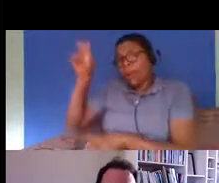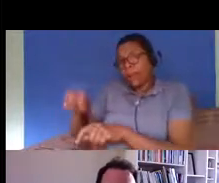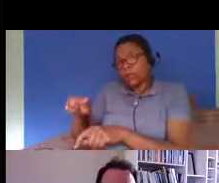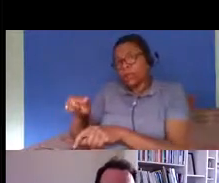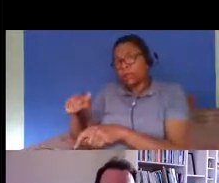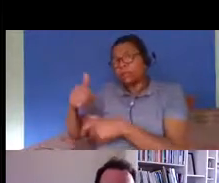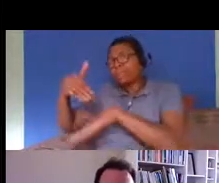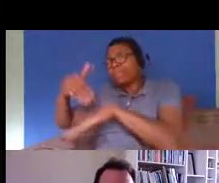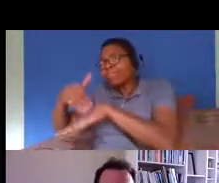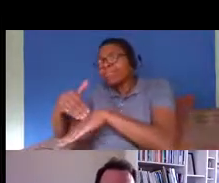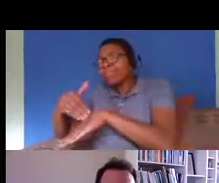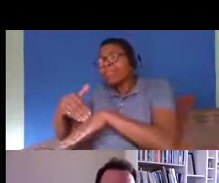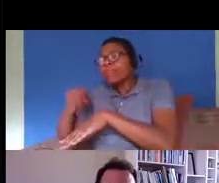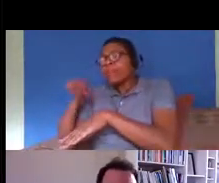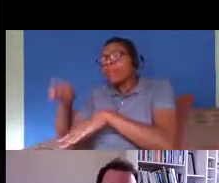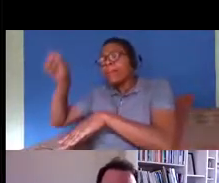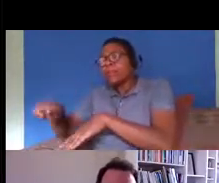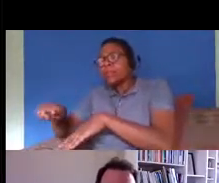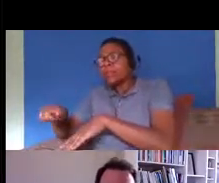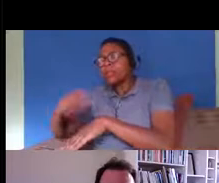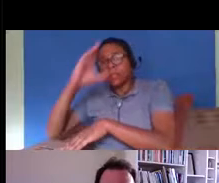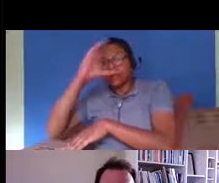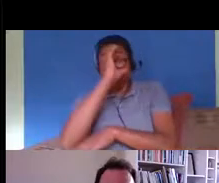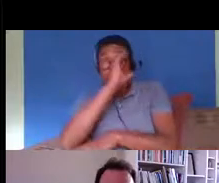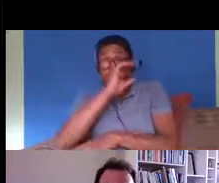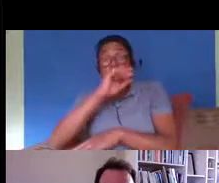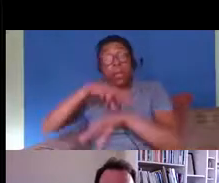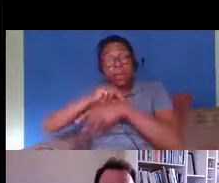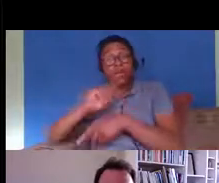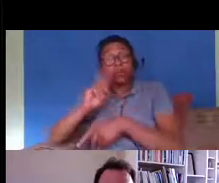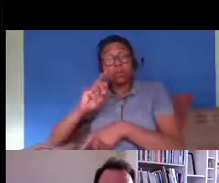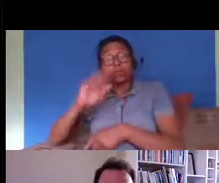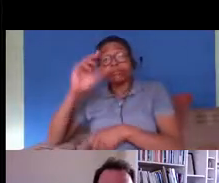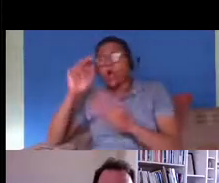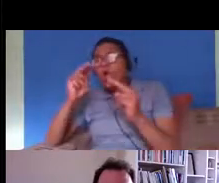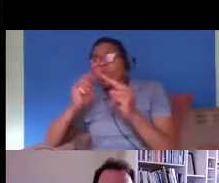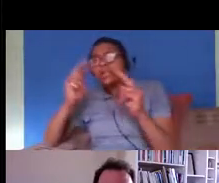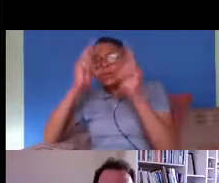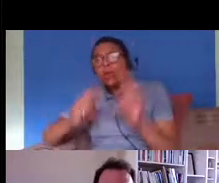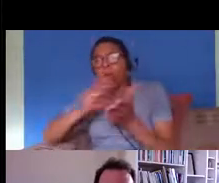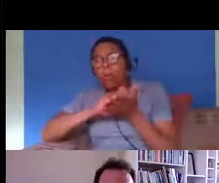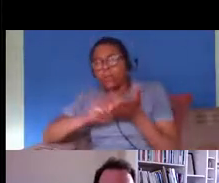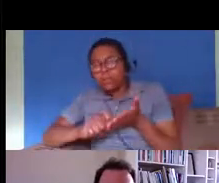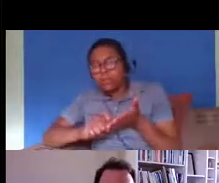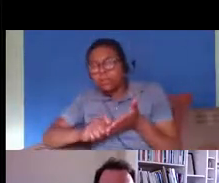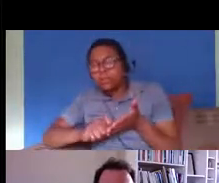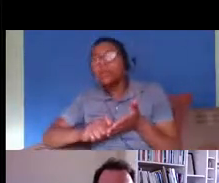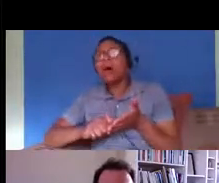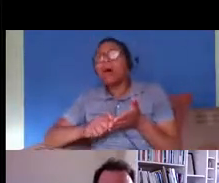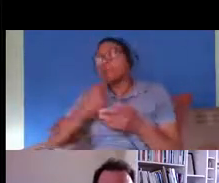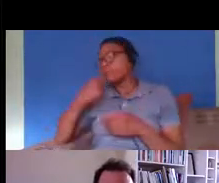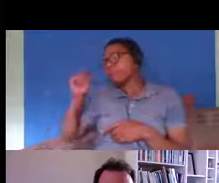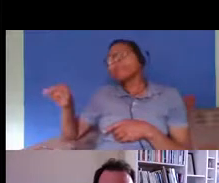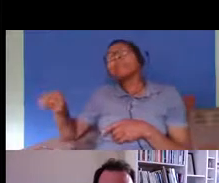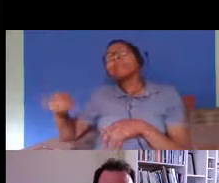get detained temporarily by the police and handed over to the home office and that happens to um criminals but it also happens to